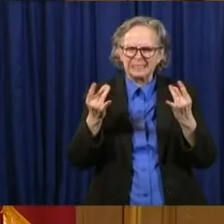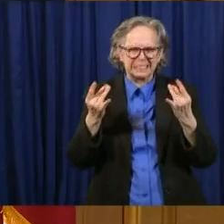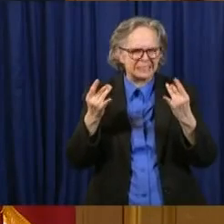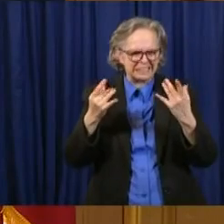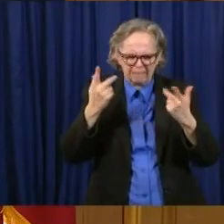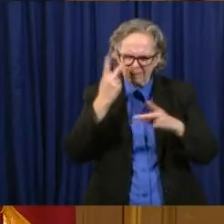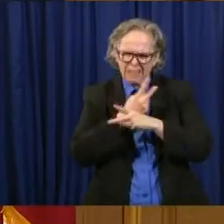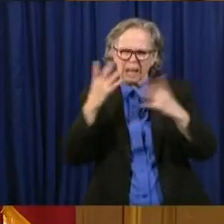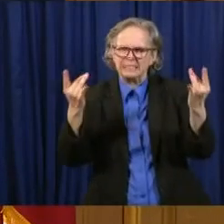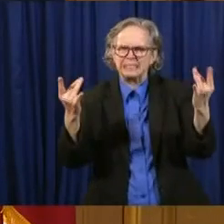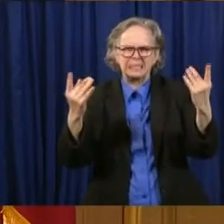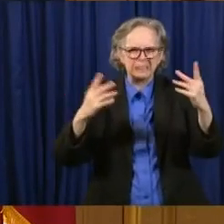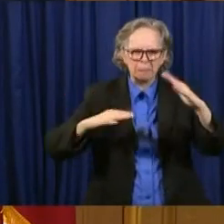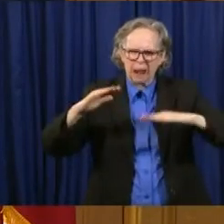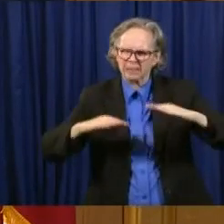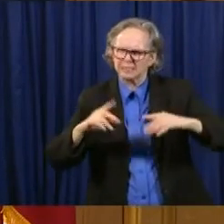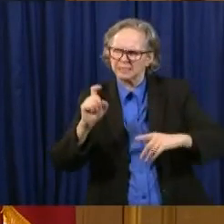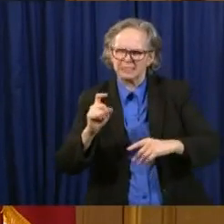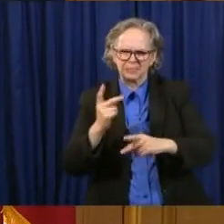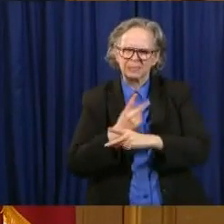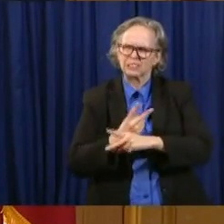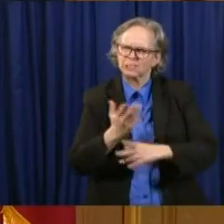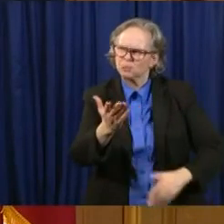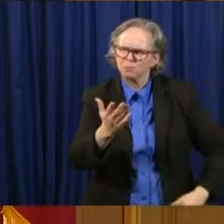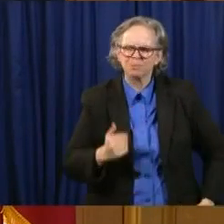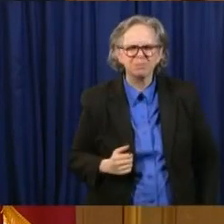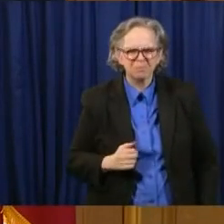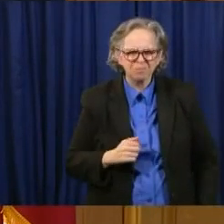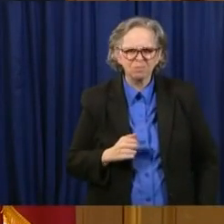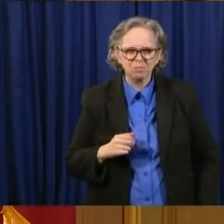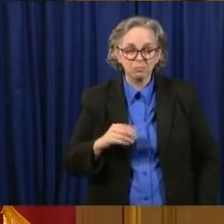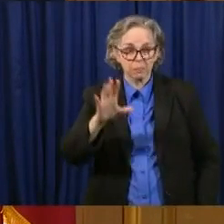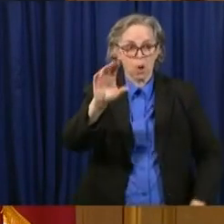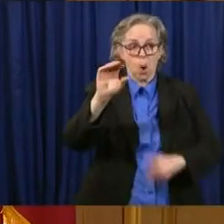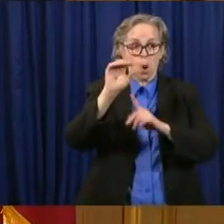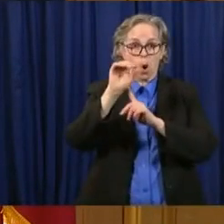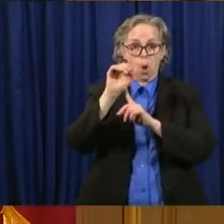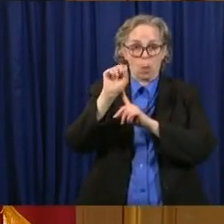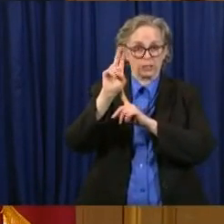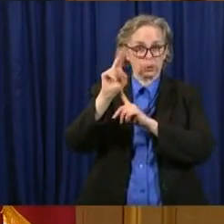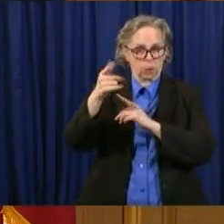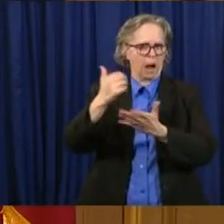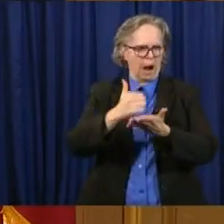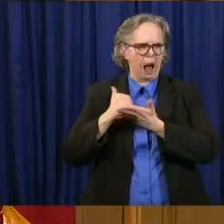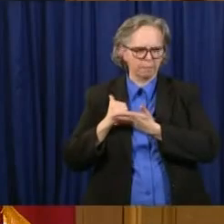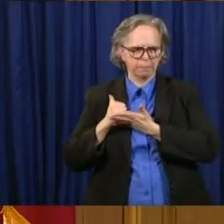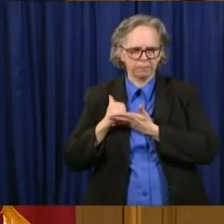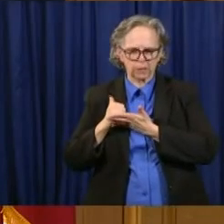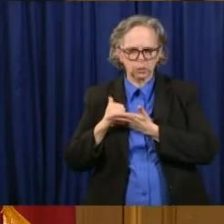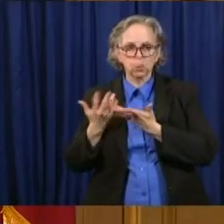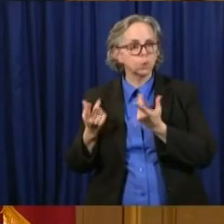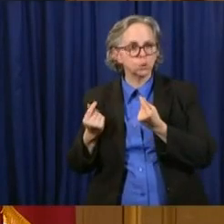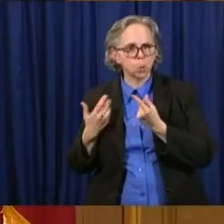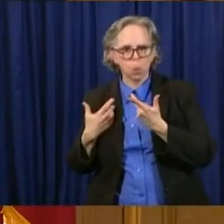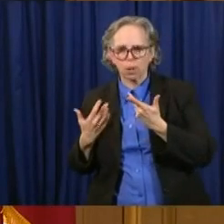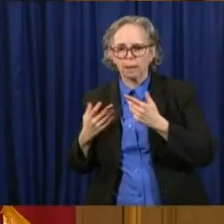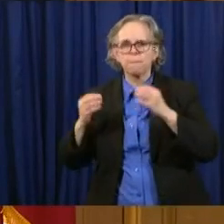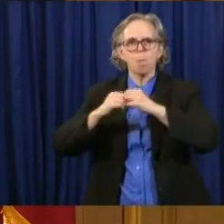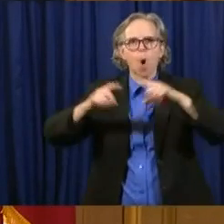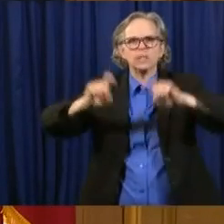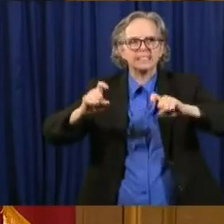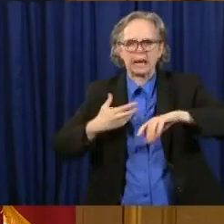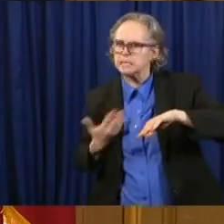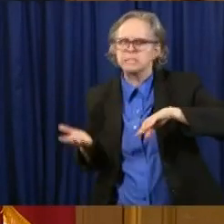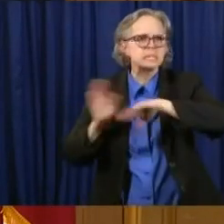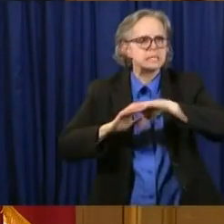with the help of Ohio State, we're going to increase the testing. We're going to take that up to as high a level as we can